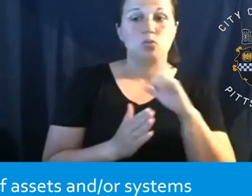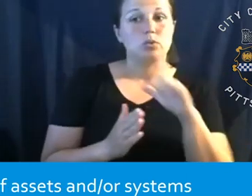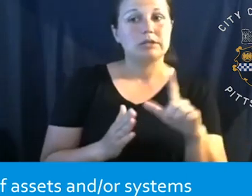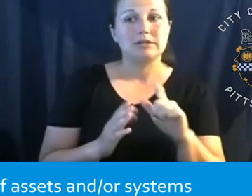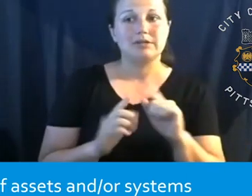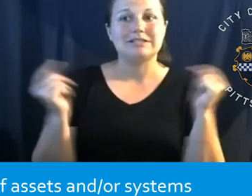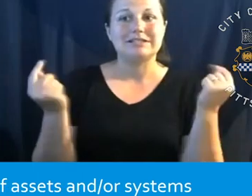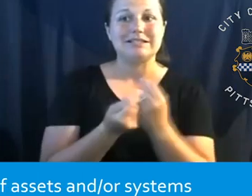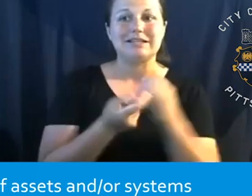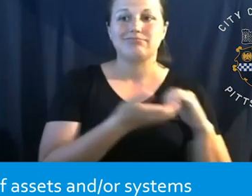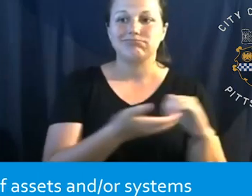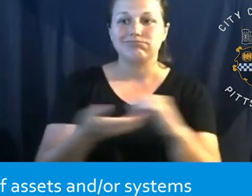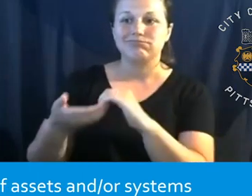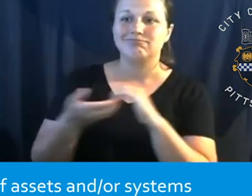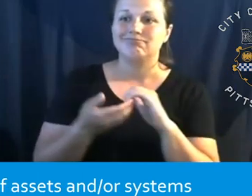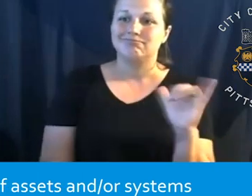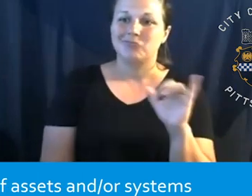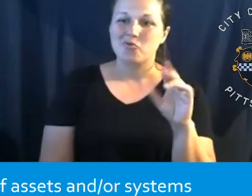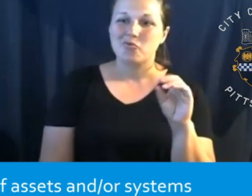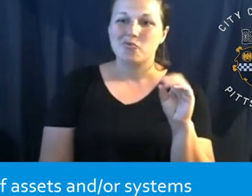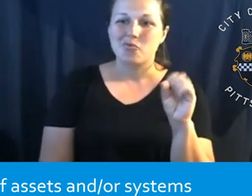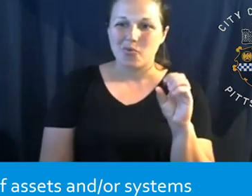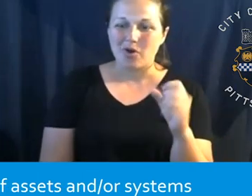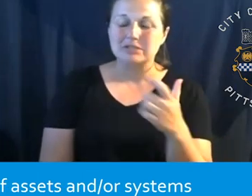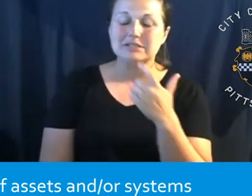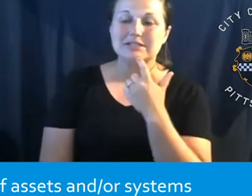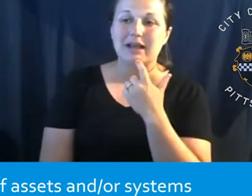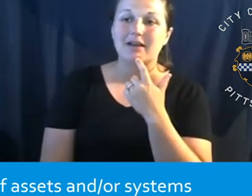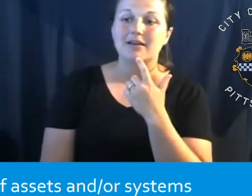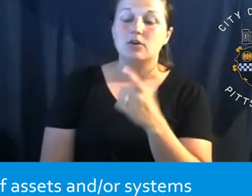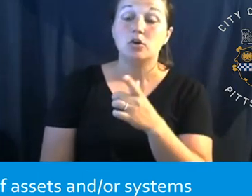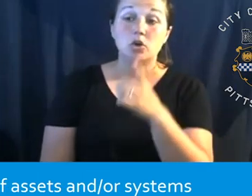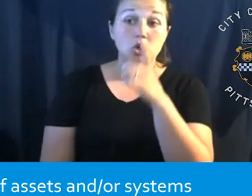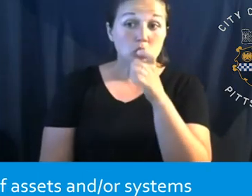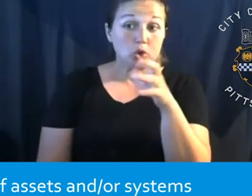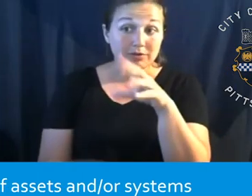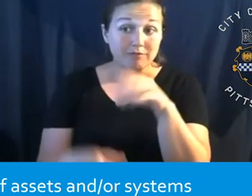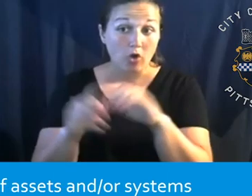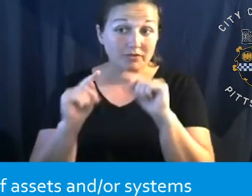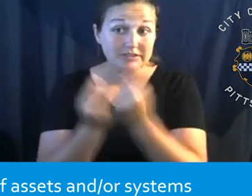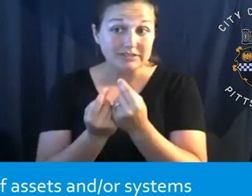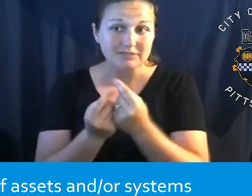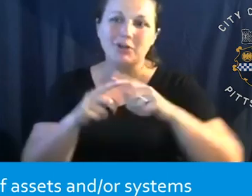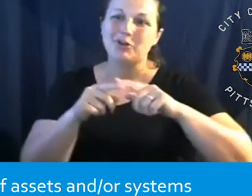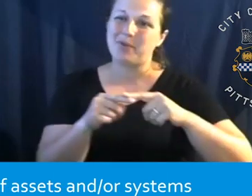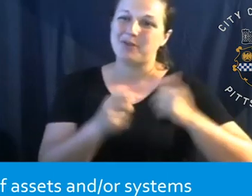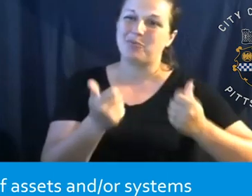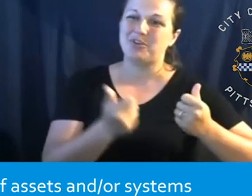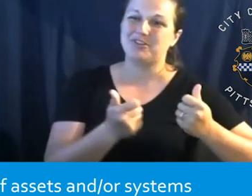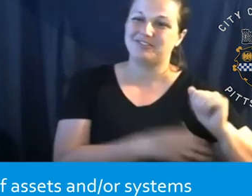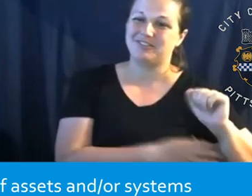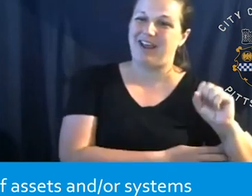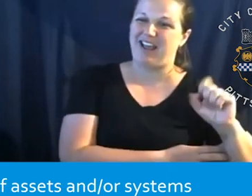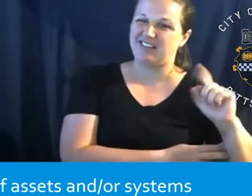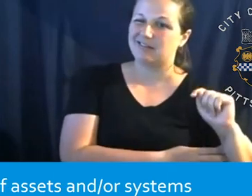city as Ross alluded to, um, who's a part of that team kind of depends on what the asset is, but for this conversation, um,